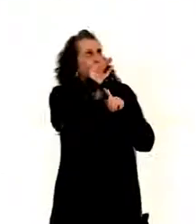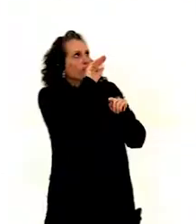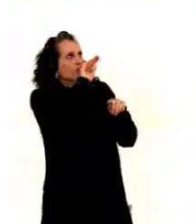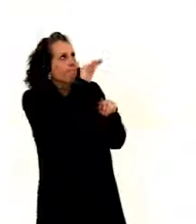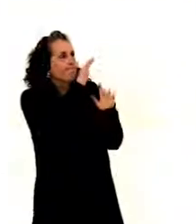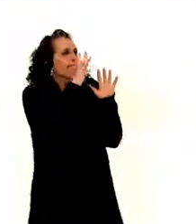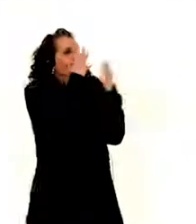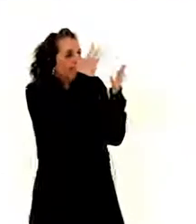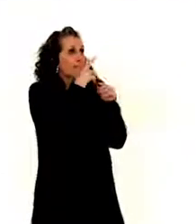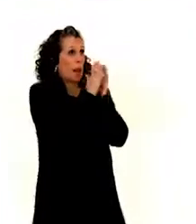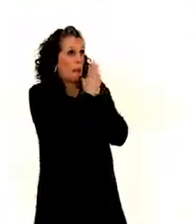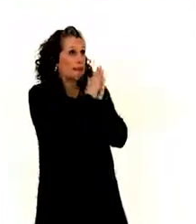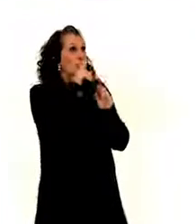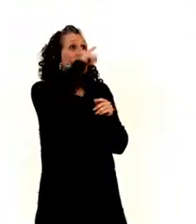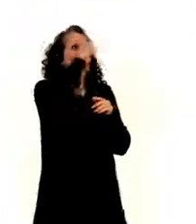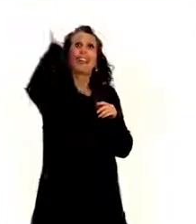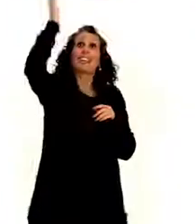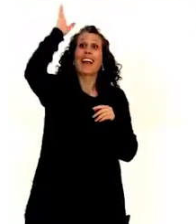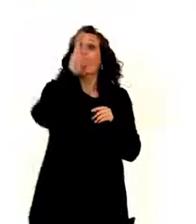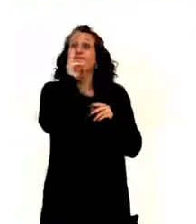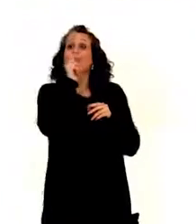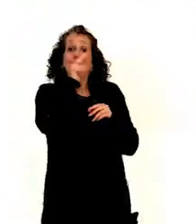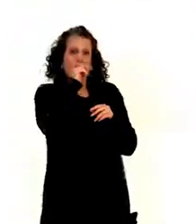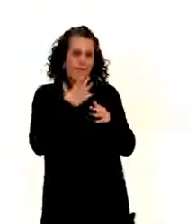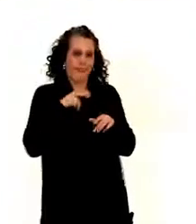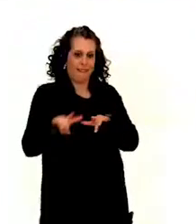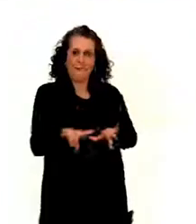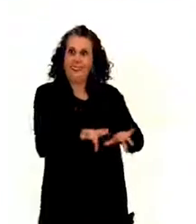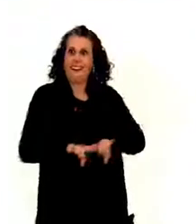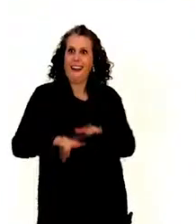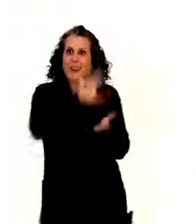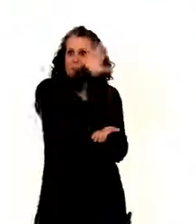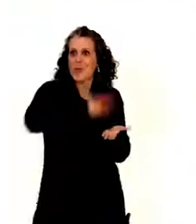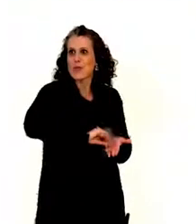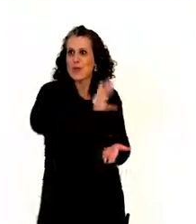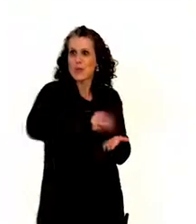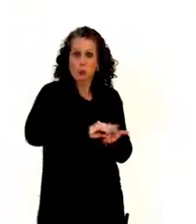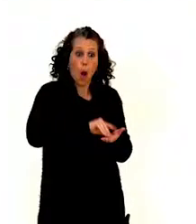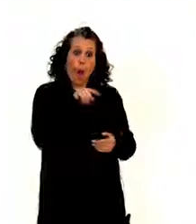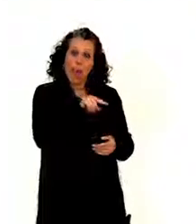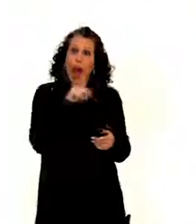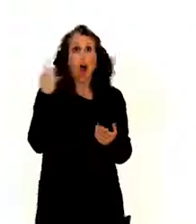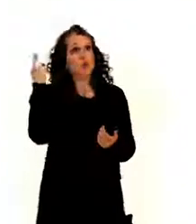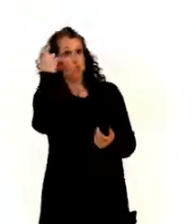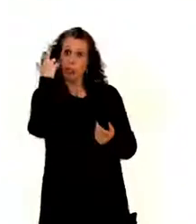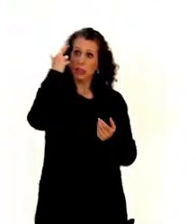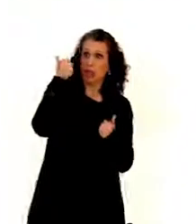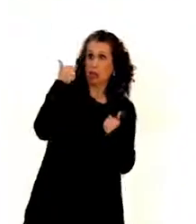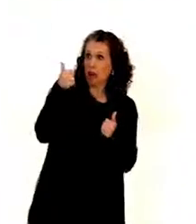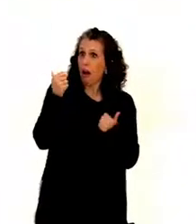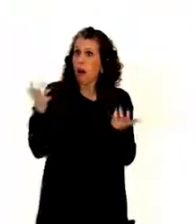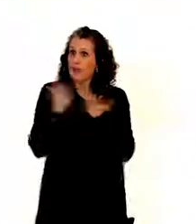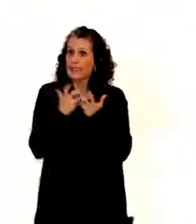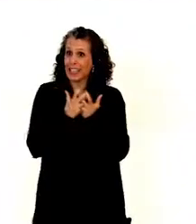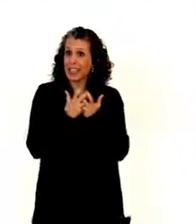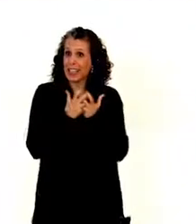audio tape, audio record the lectures. And it would be reasonable accommodation for the professor to allow it.